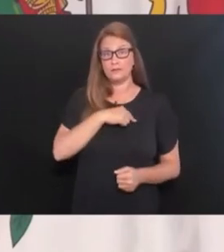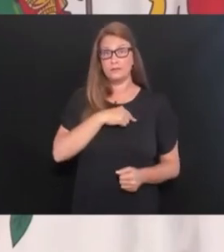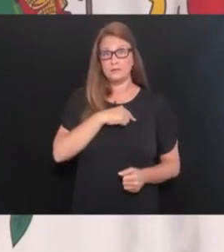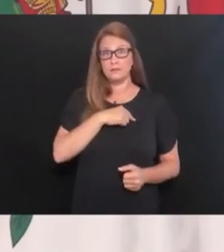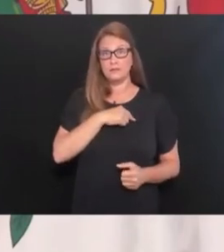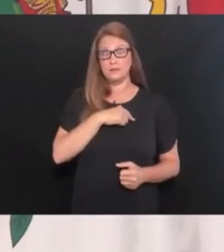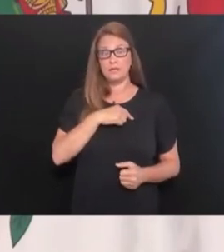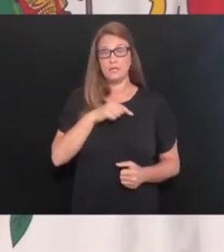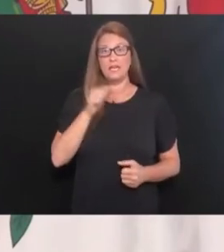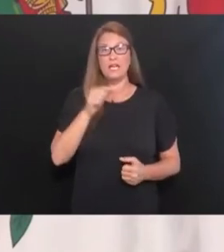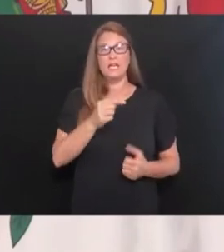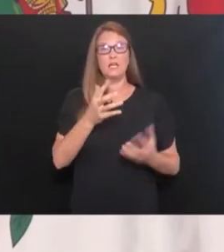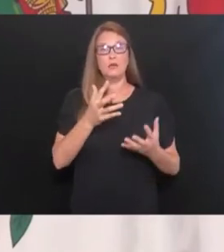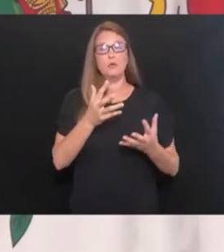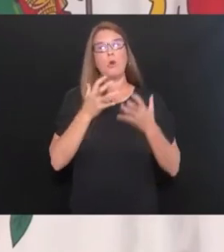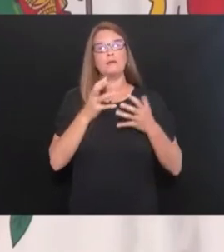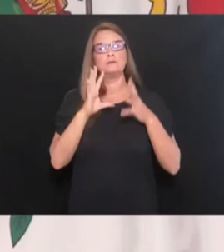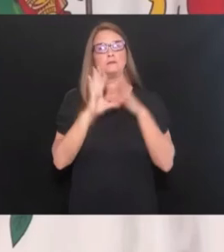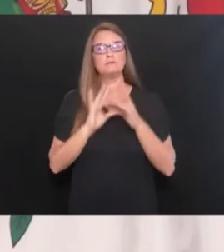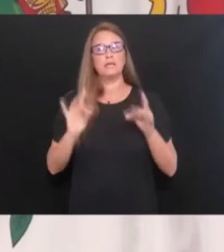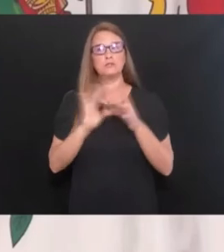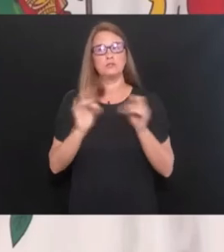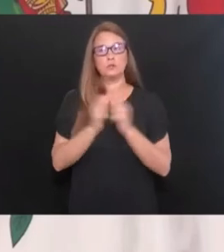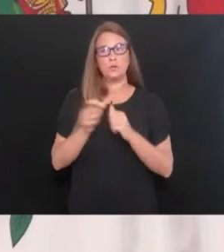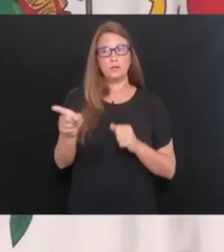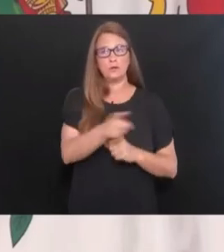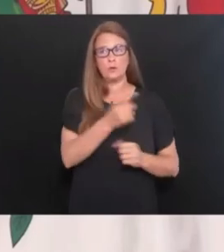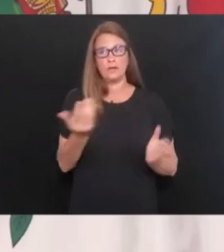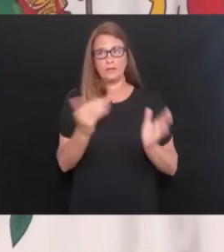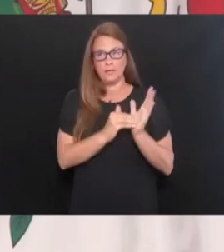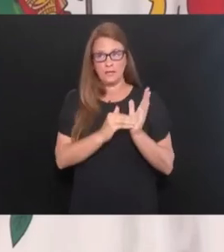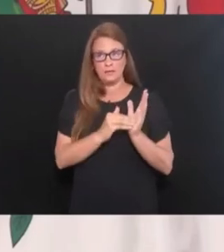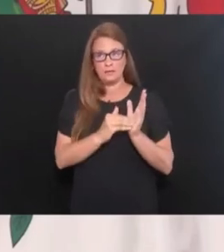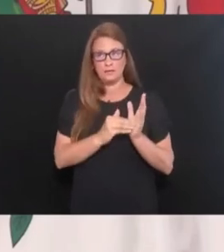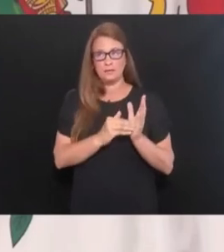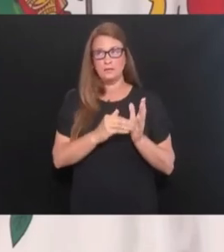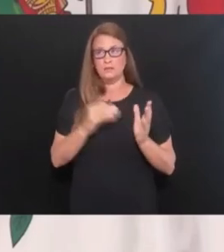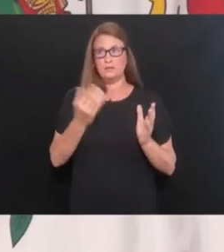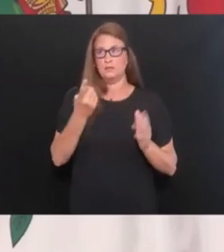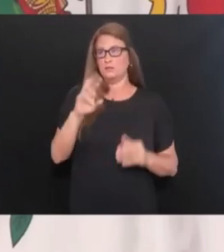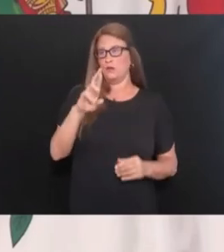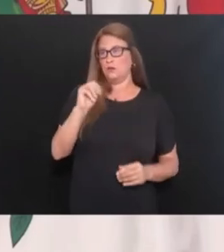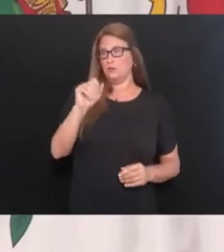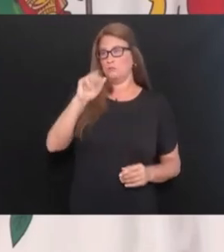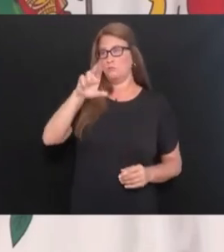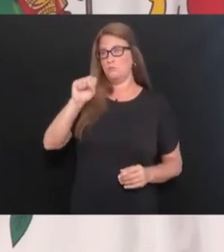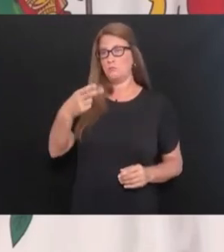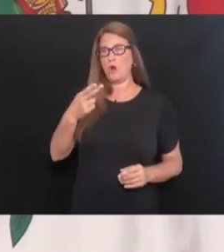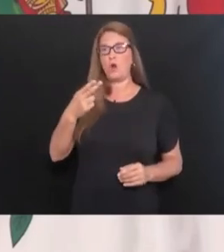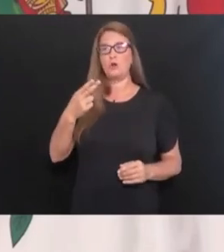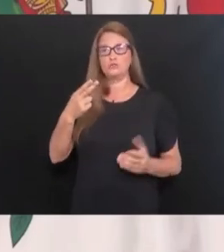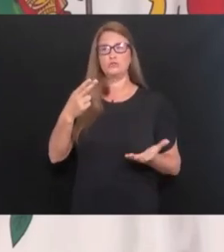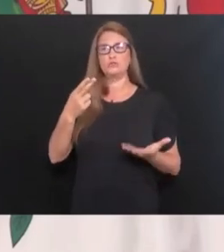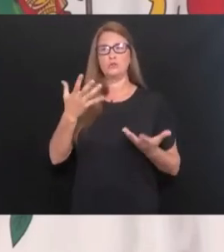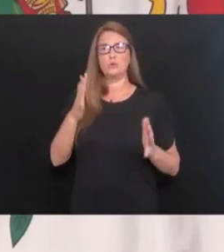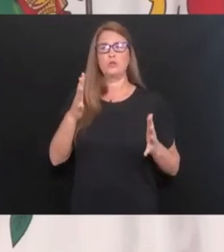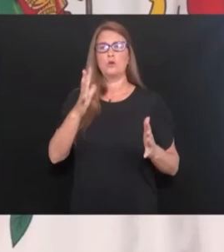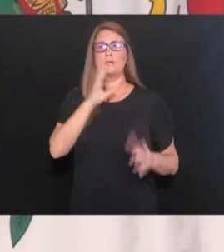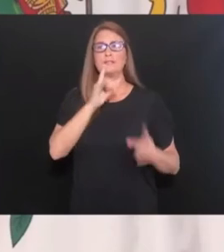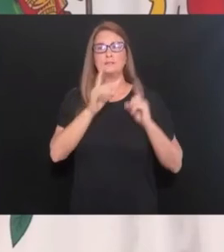would, would speak again, he, he, we were, we were talking as Dr. Marsh was speaking and everything, but, uh,